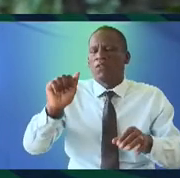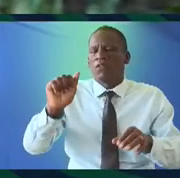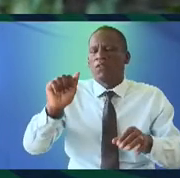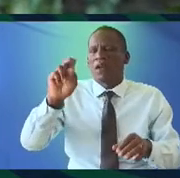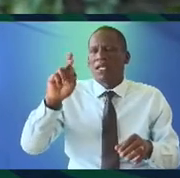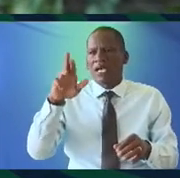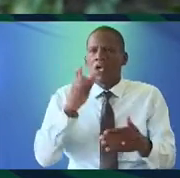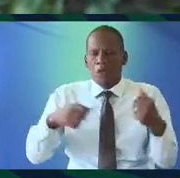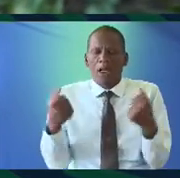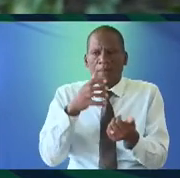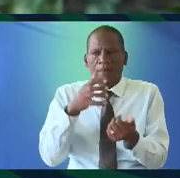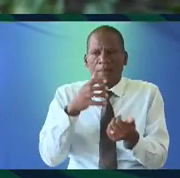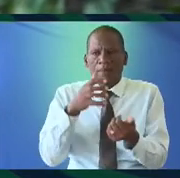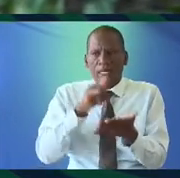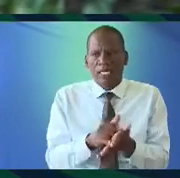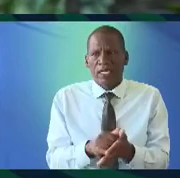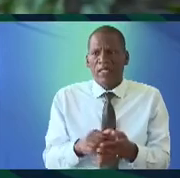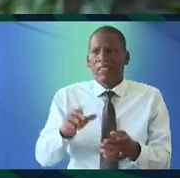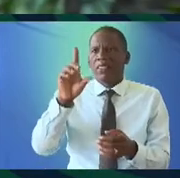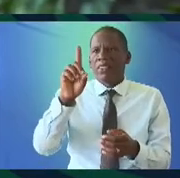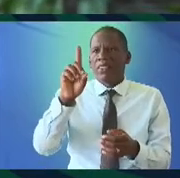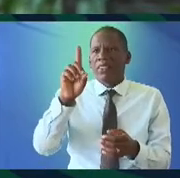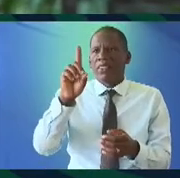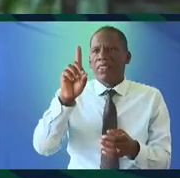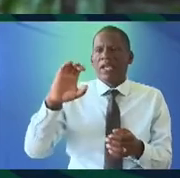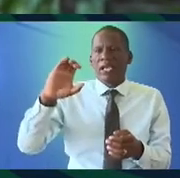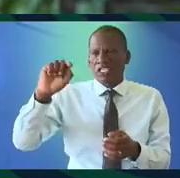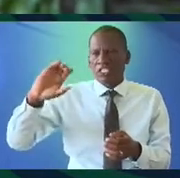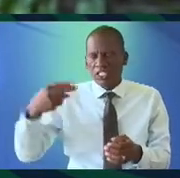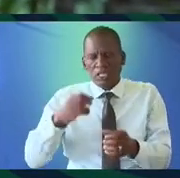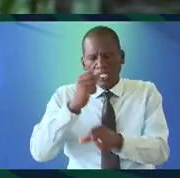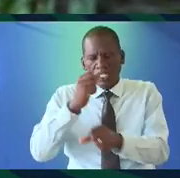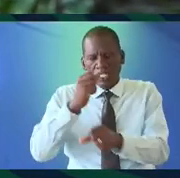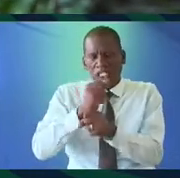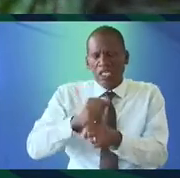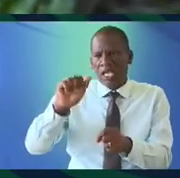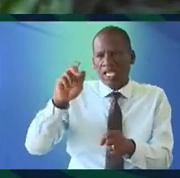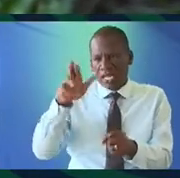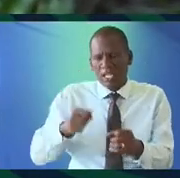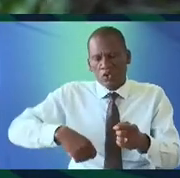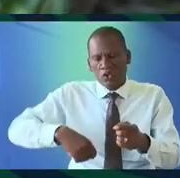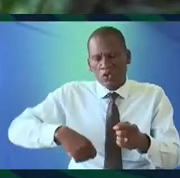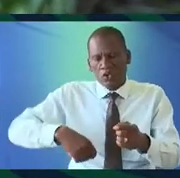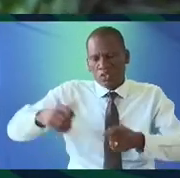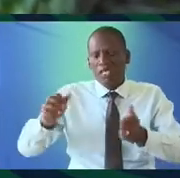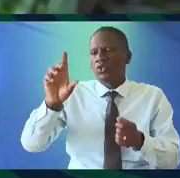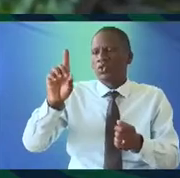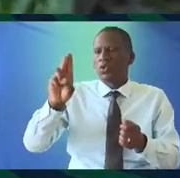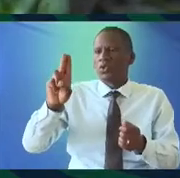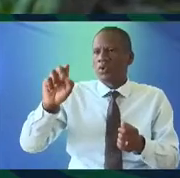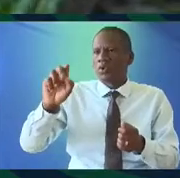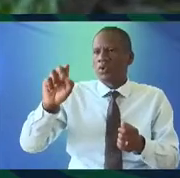what happened is that the Dutch set out to make Ankara to sell in and actually Dutch wax to be specific